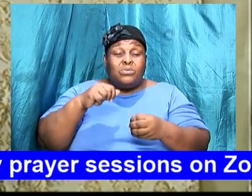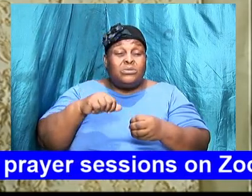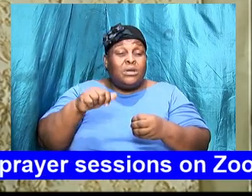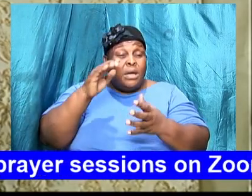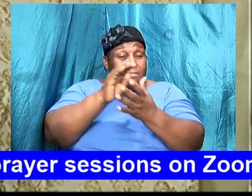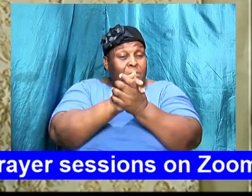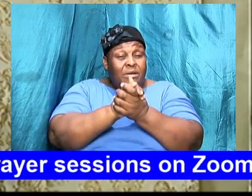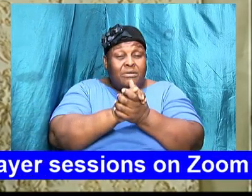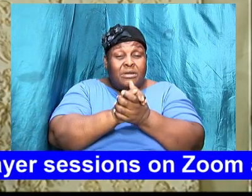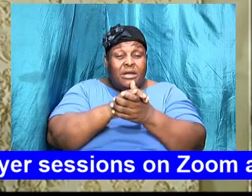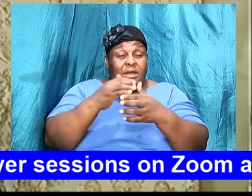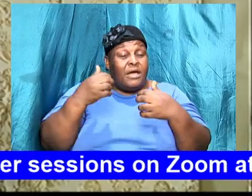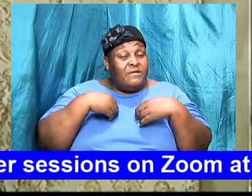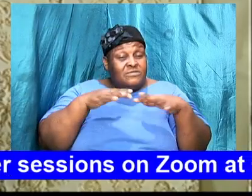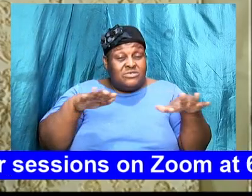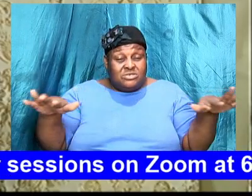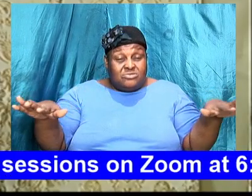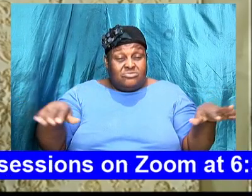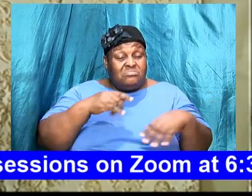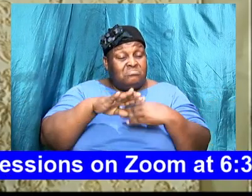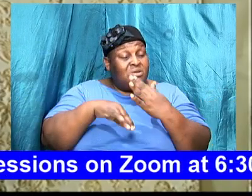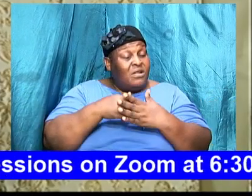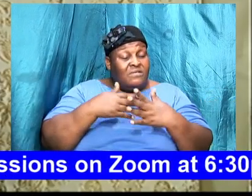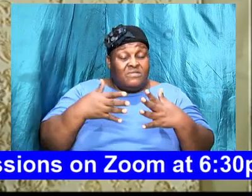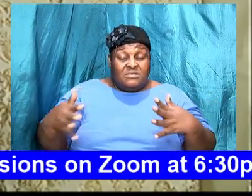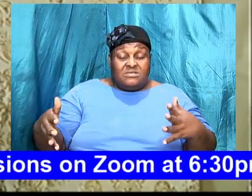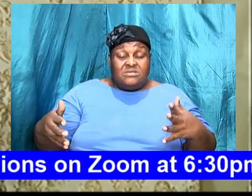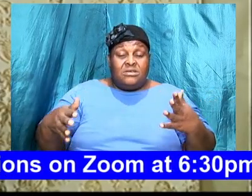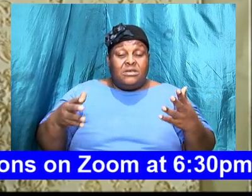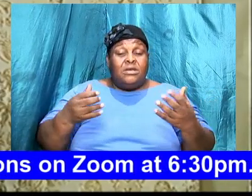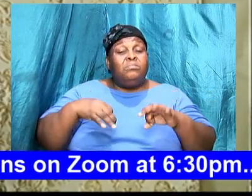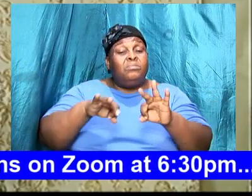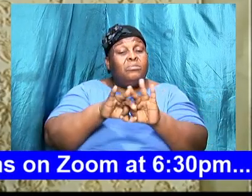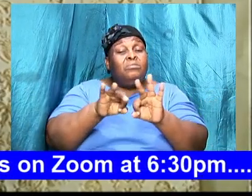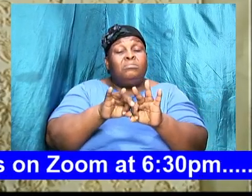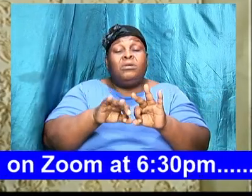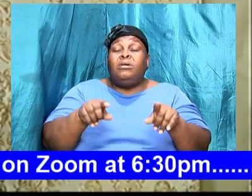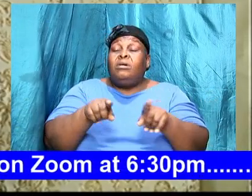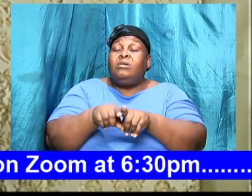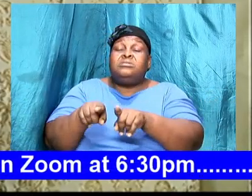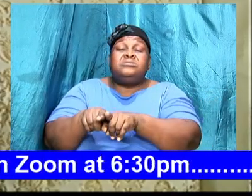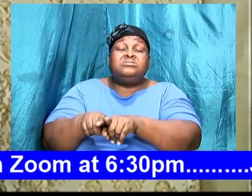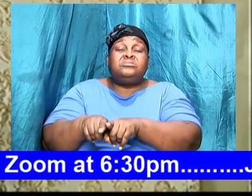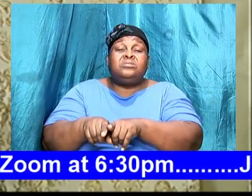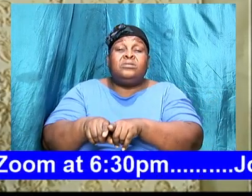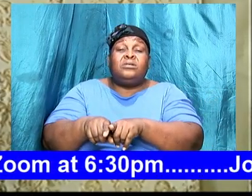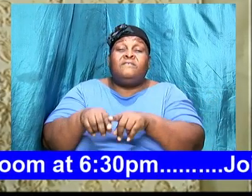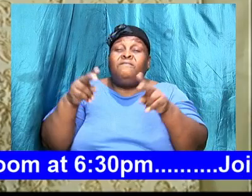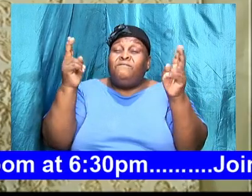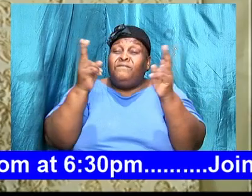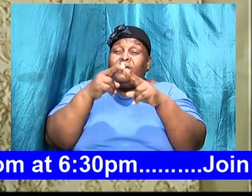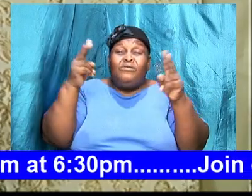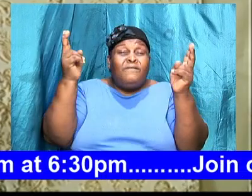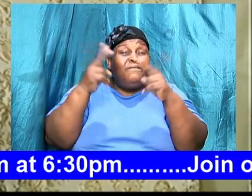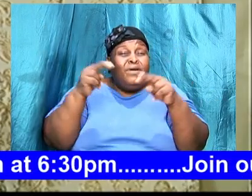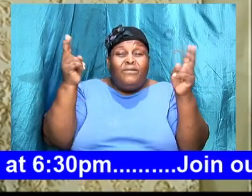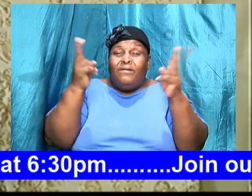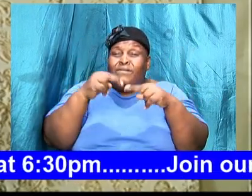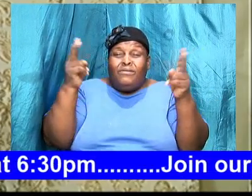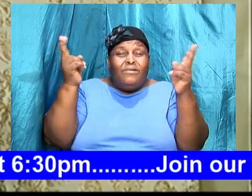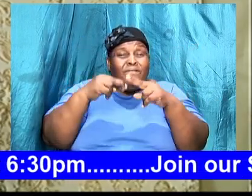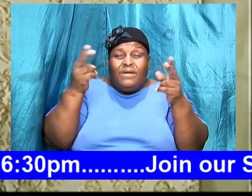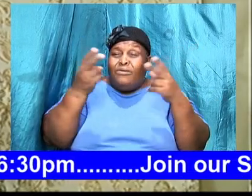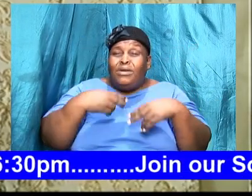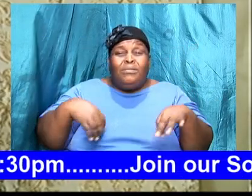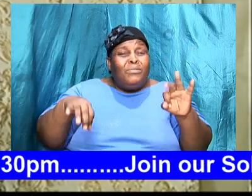all of them things are important but it is also extremely important that whatever we we